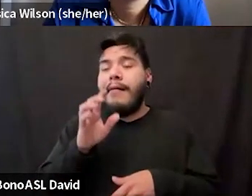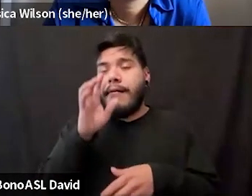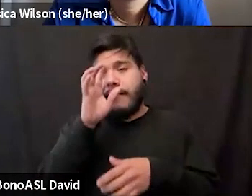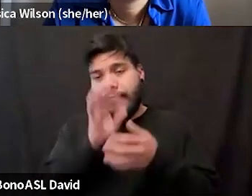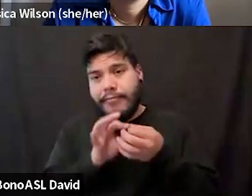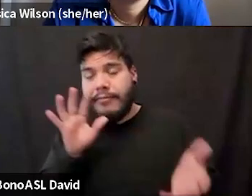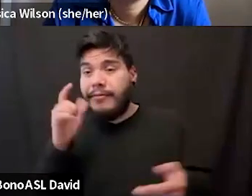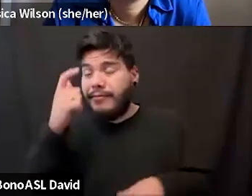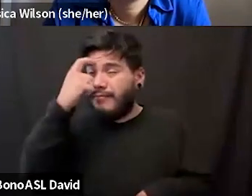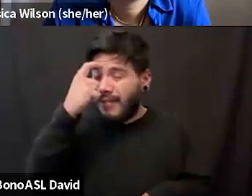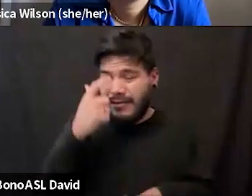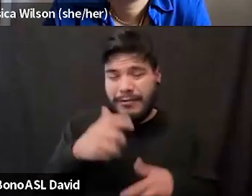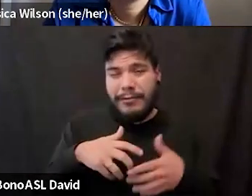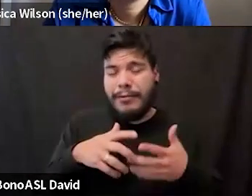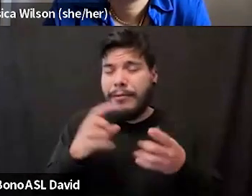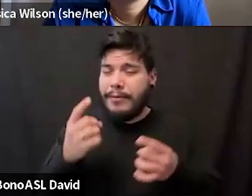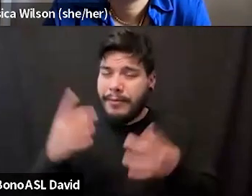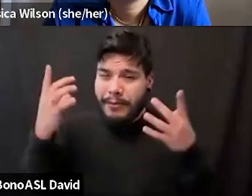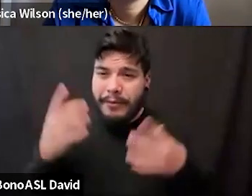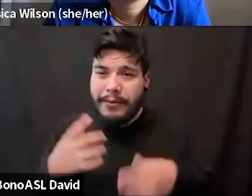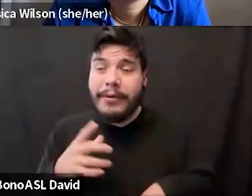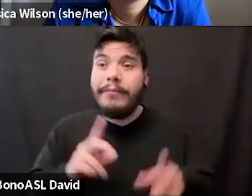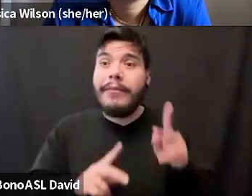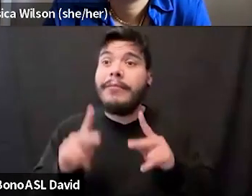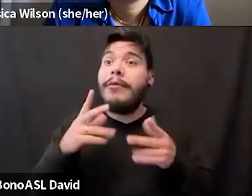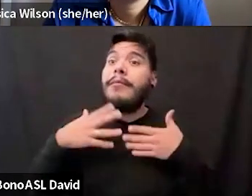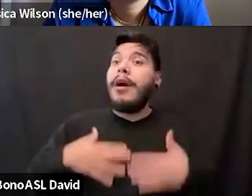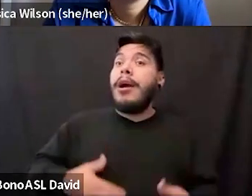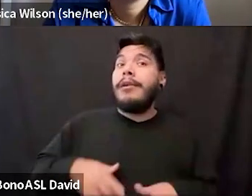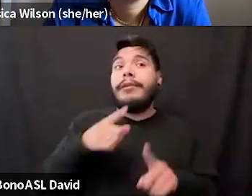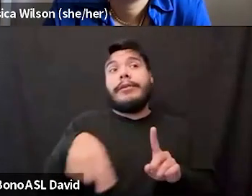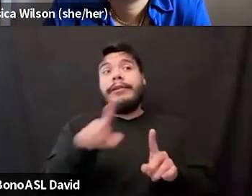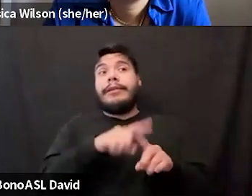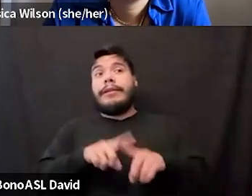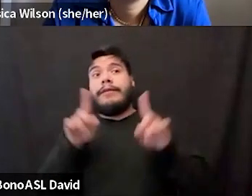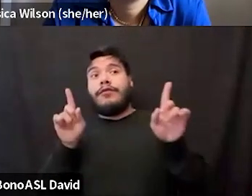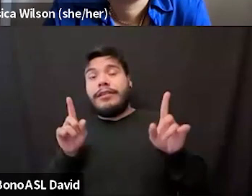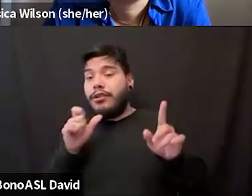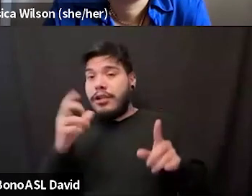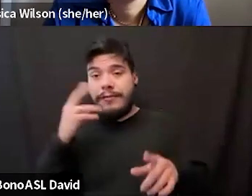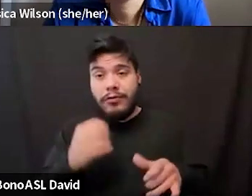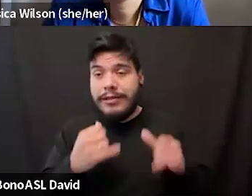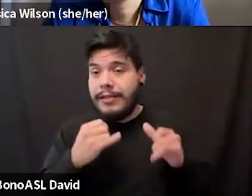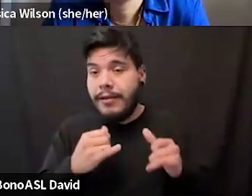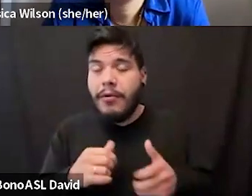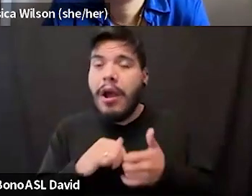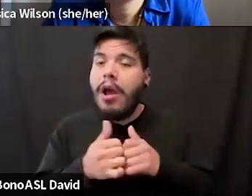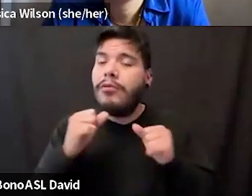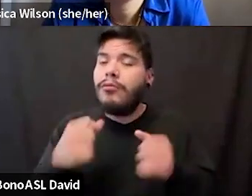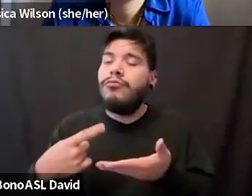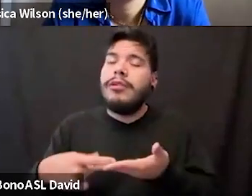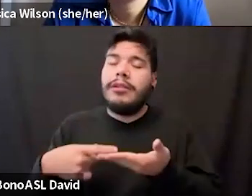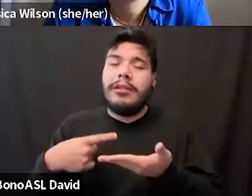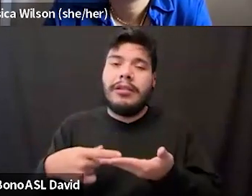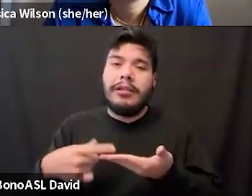emotional, and mental anguish that people in bodies that are different than ours just do not experience. So how can we bring more of those